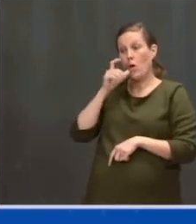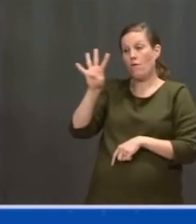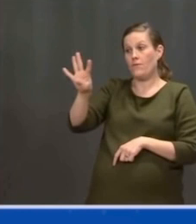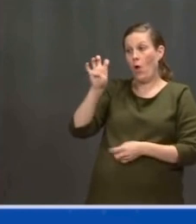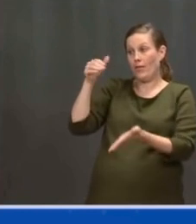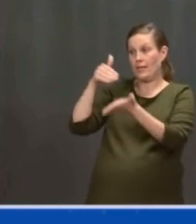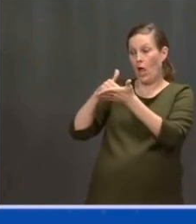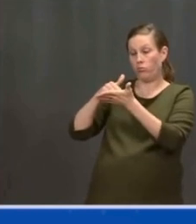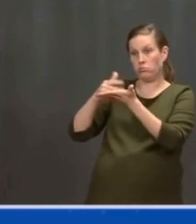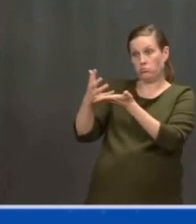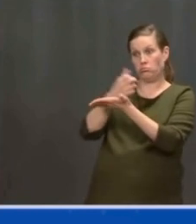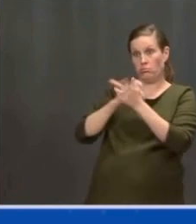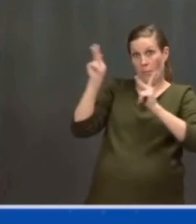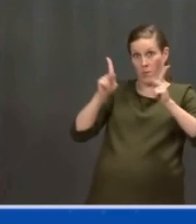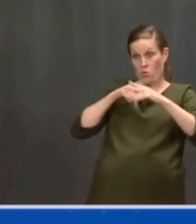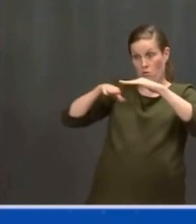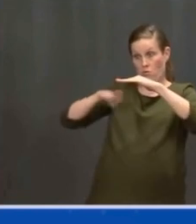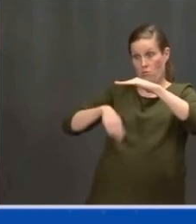Let me close with this.